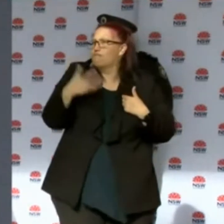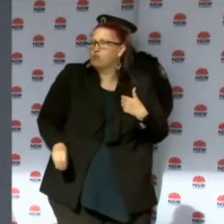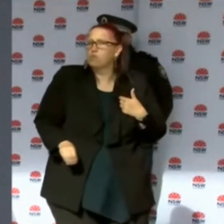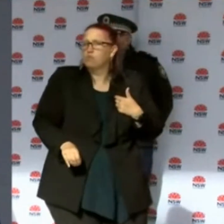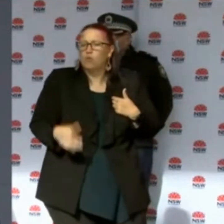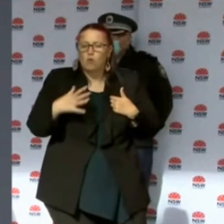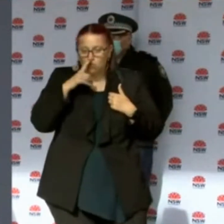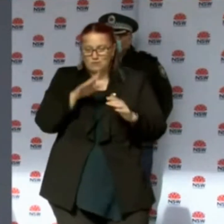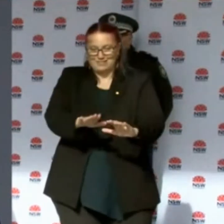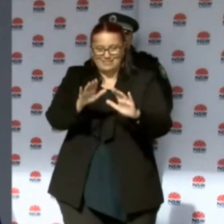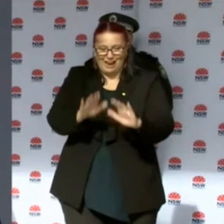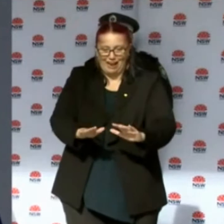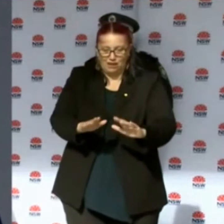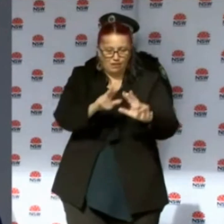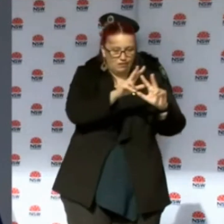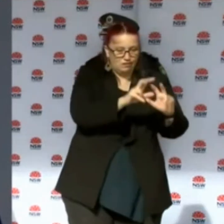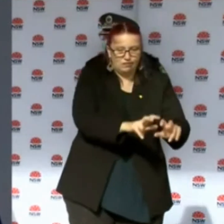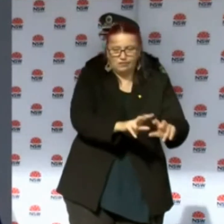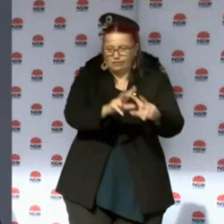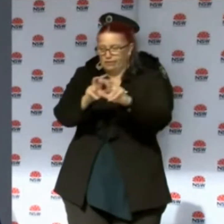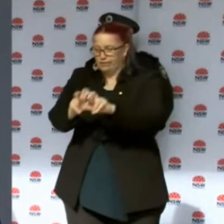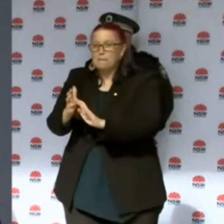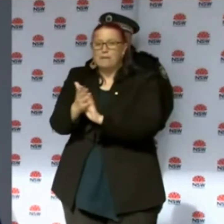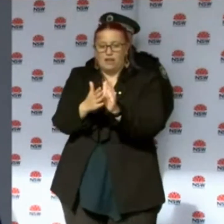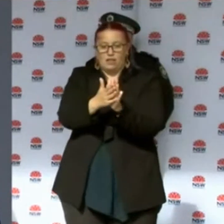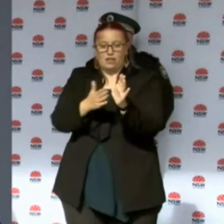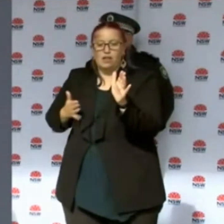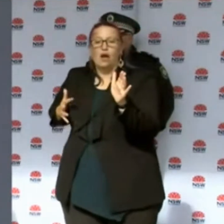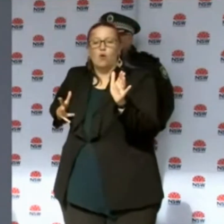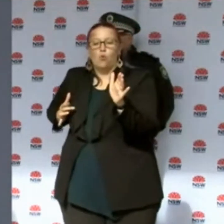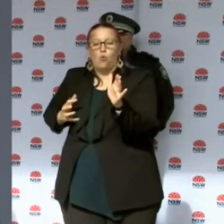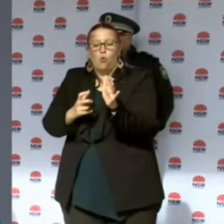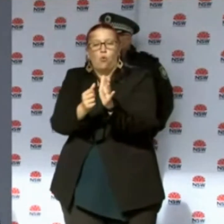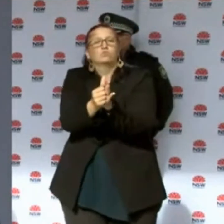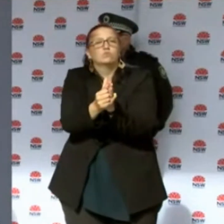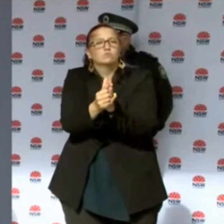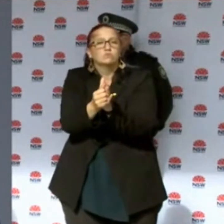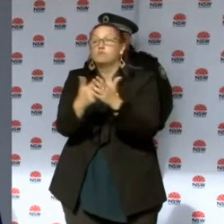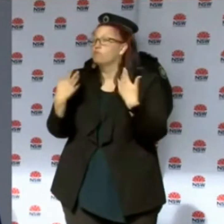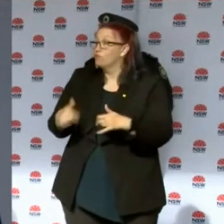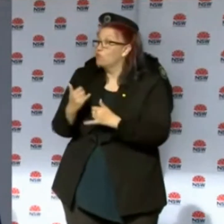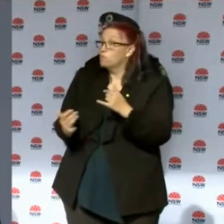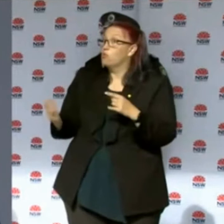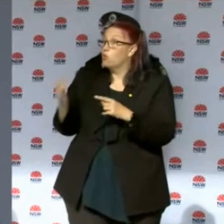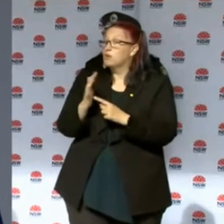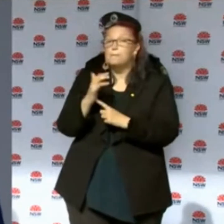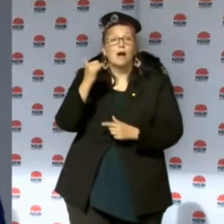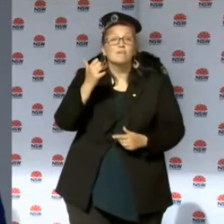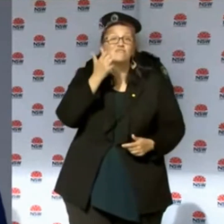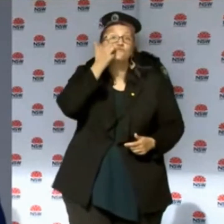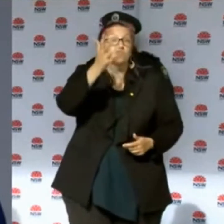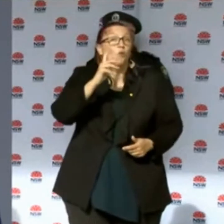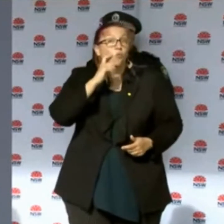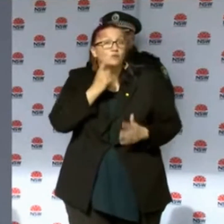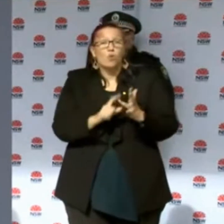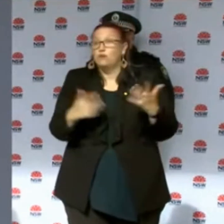in the same place. And that allows you to get any backlog of any contact tracing. It's a really important element and we may well be in that situation. I'm